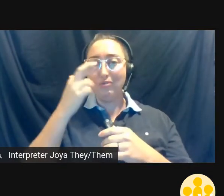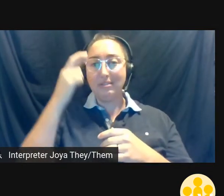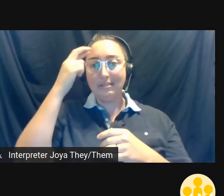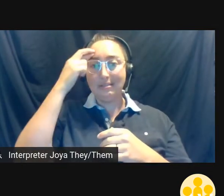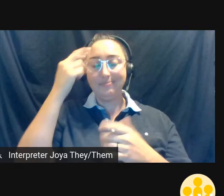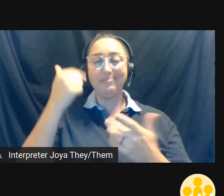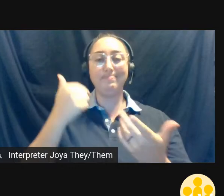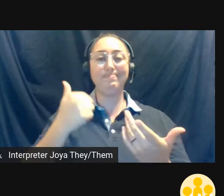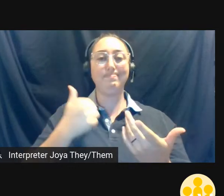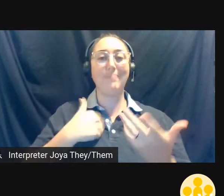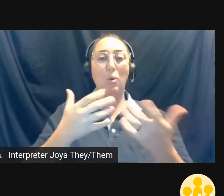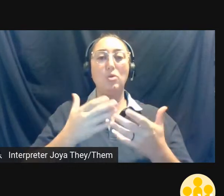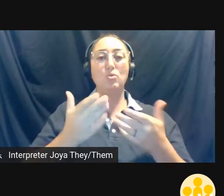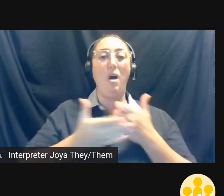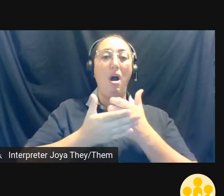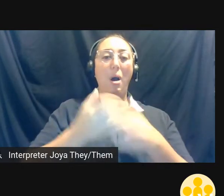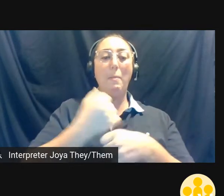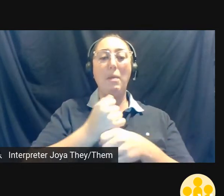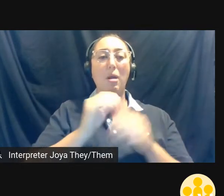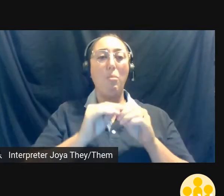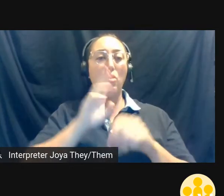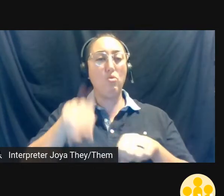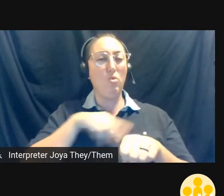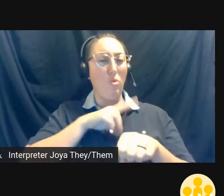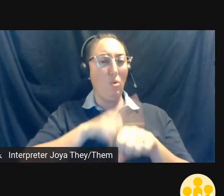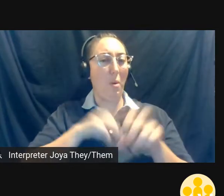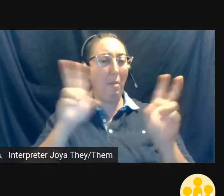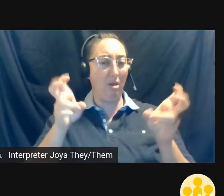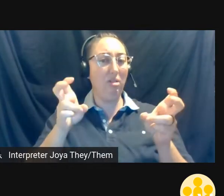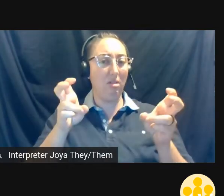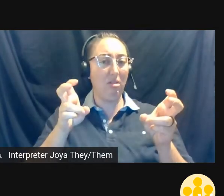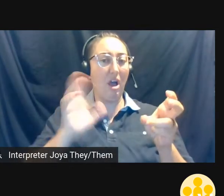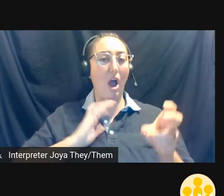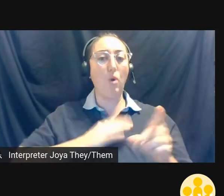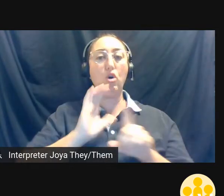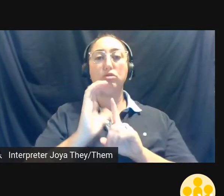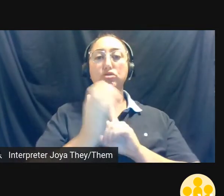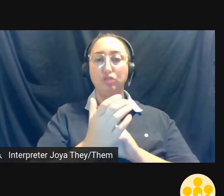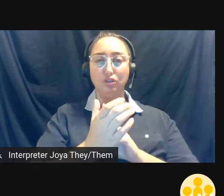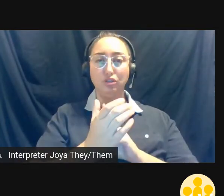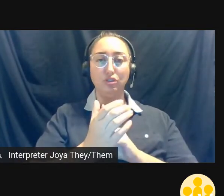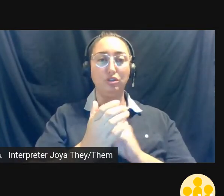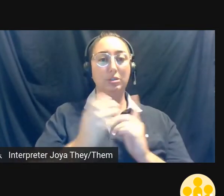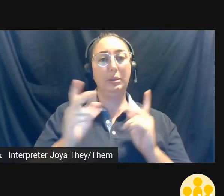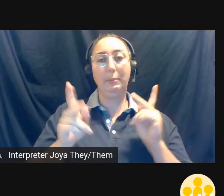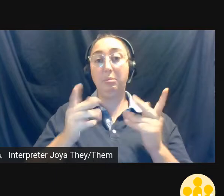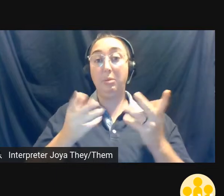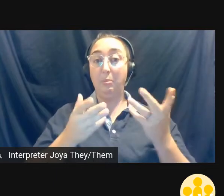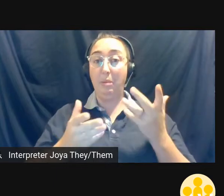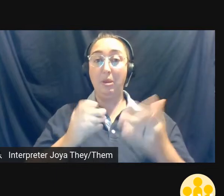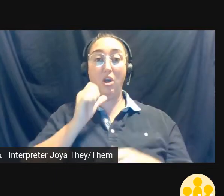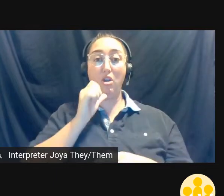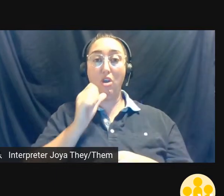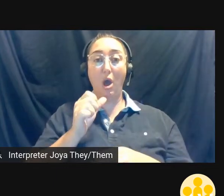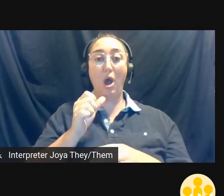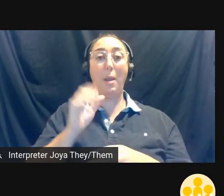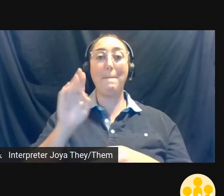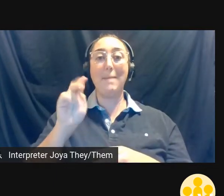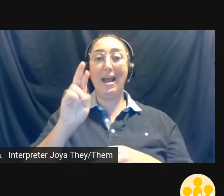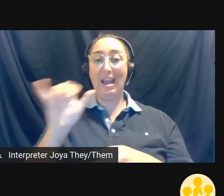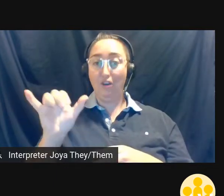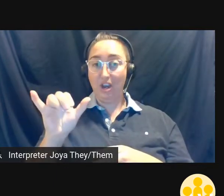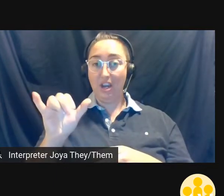to help normalize a culture where people who might be non-binary or gender non